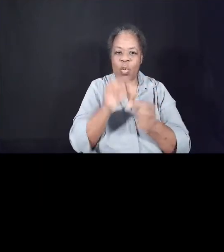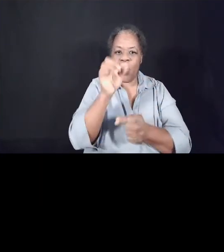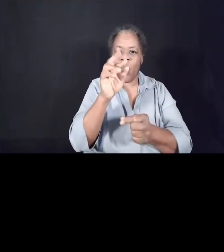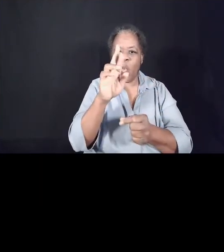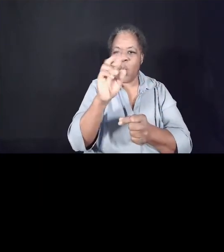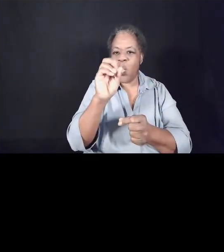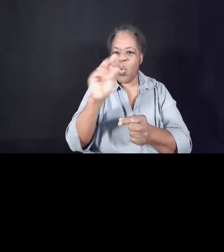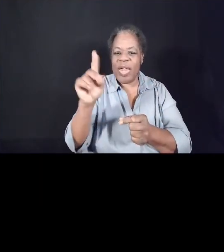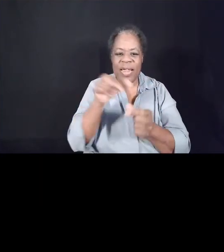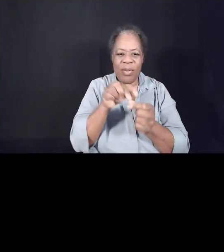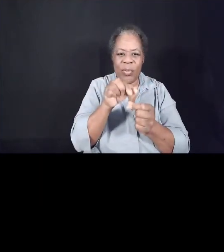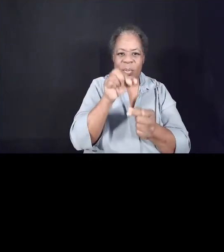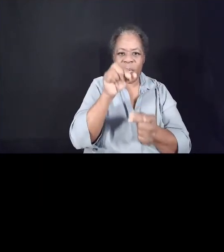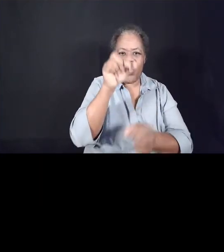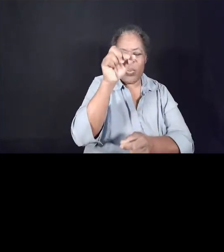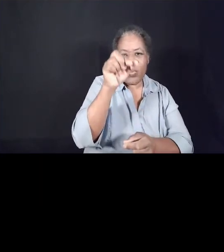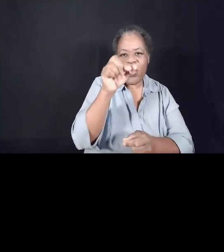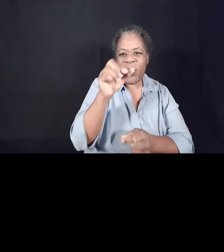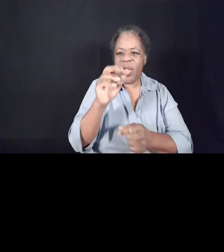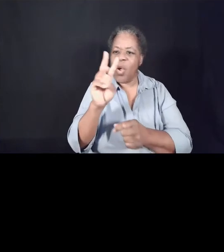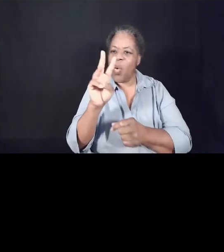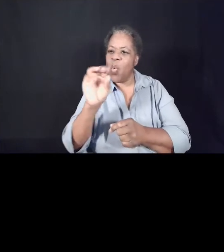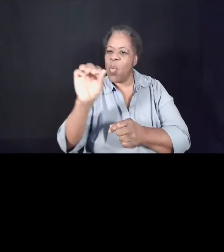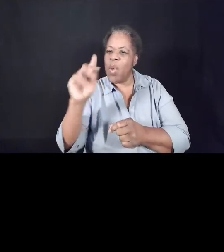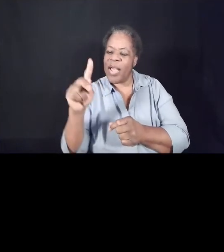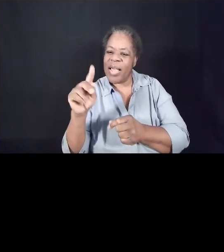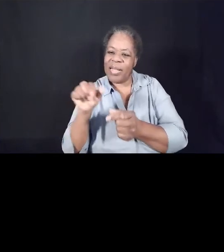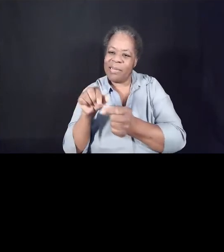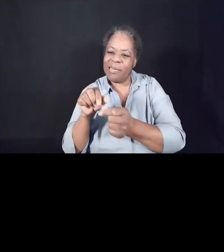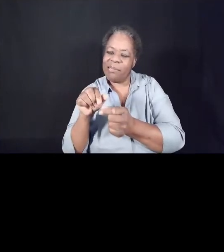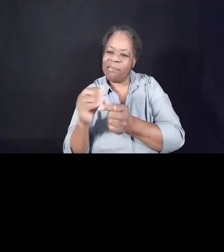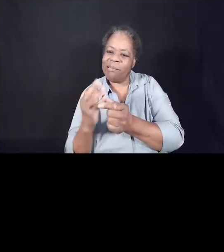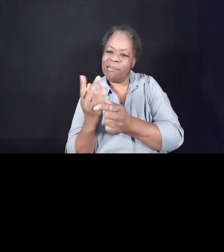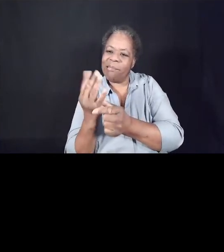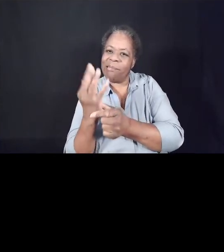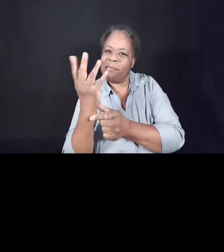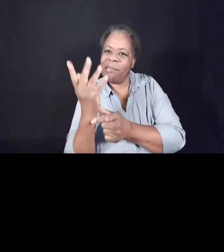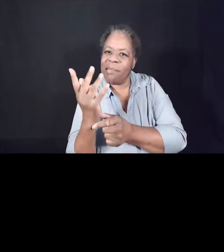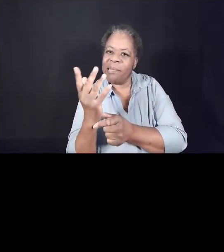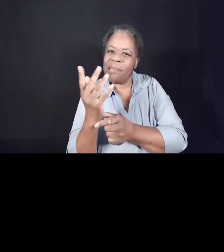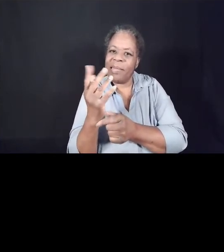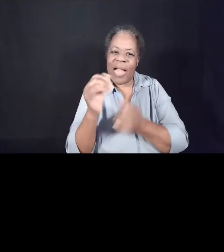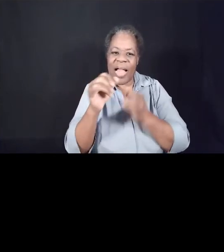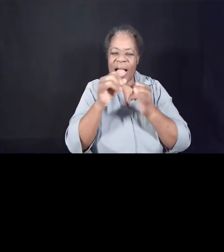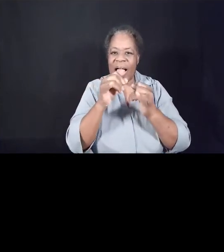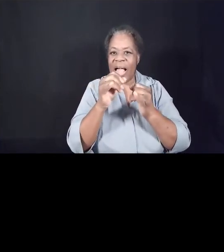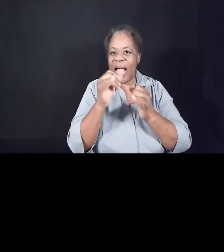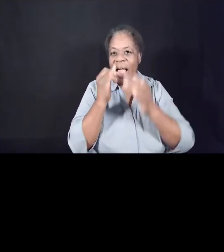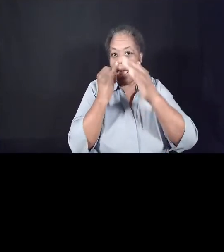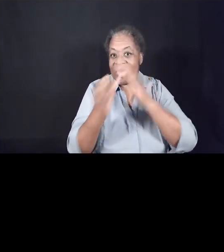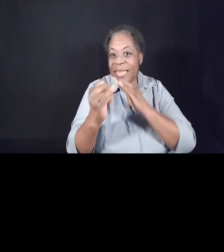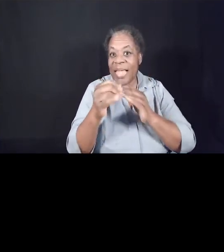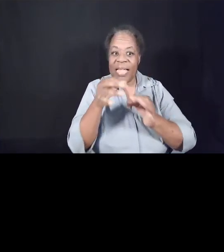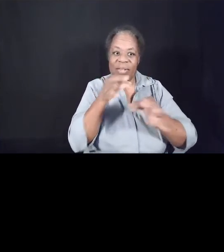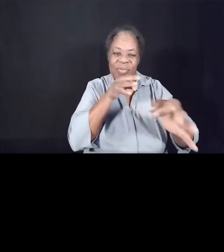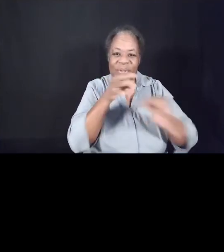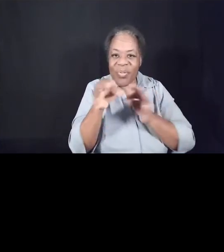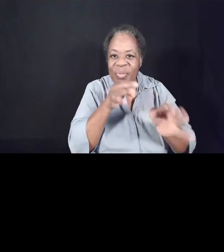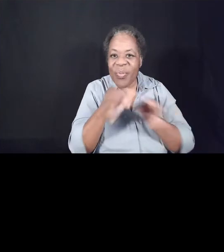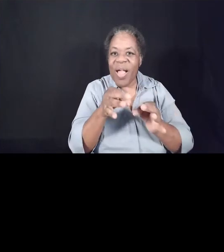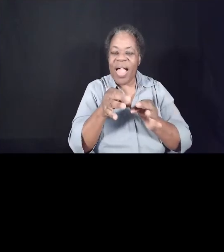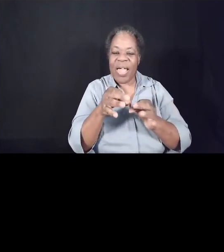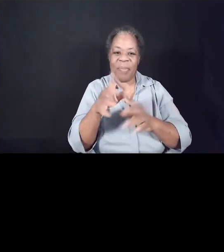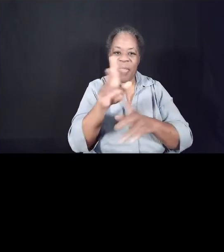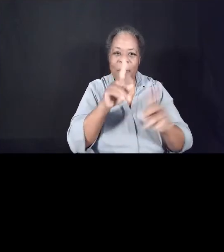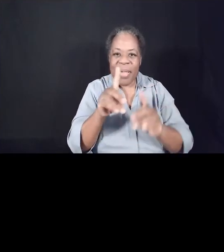the smoldering wick, Isaiah describes the kind of people and causes that this servant will take